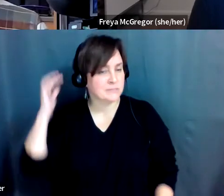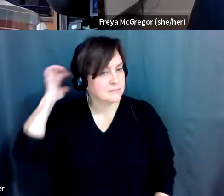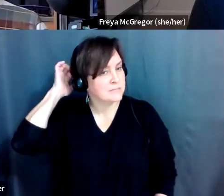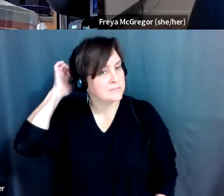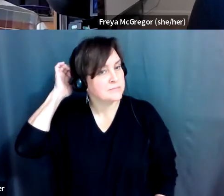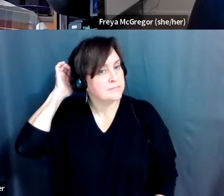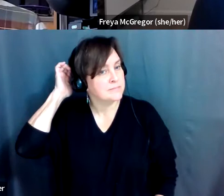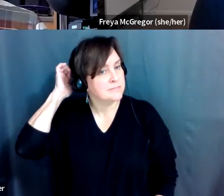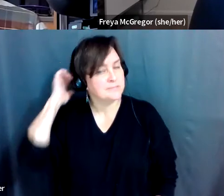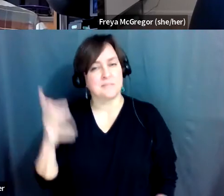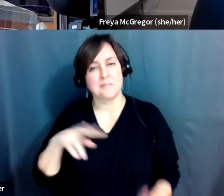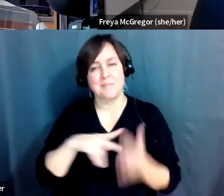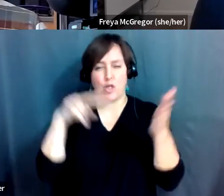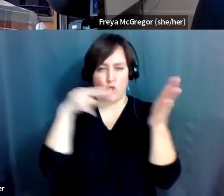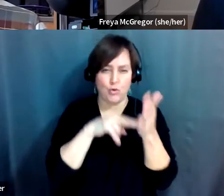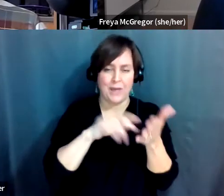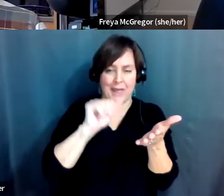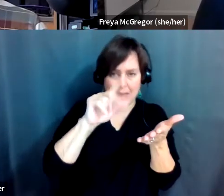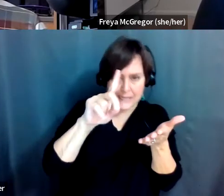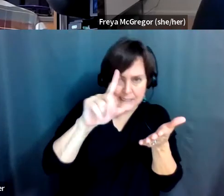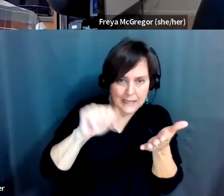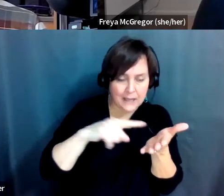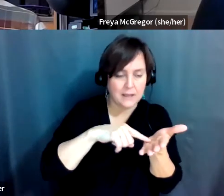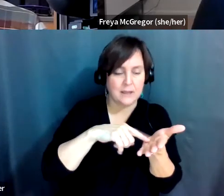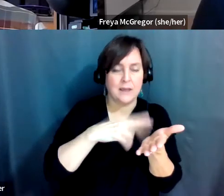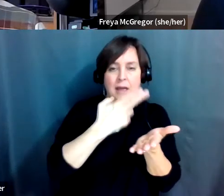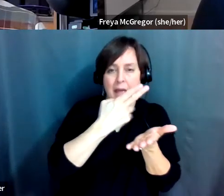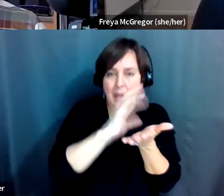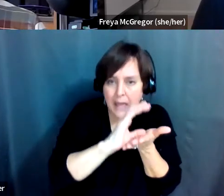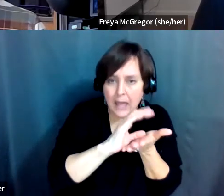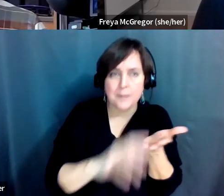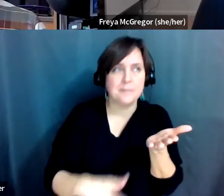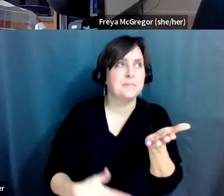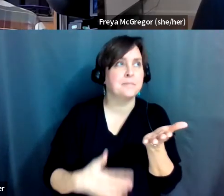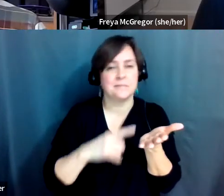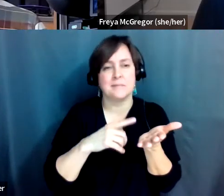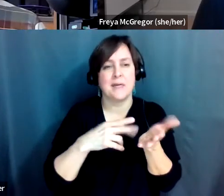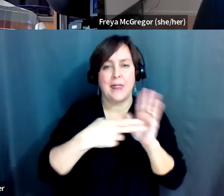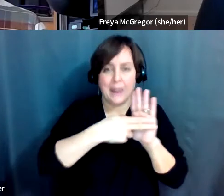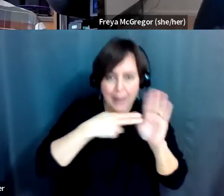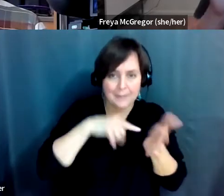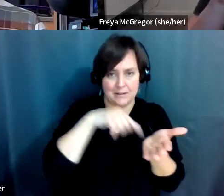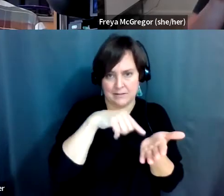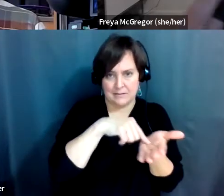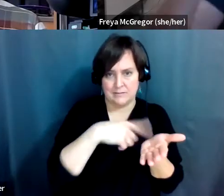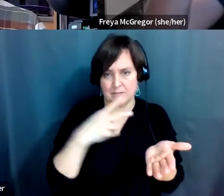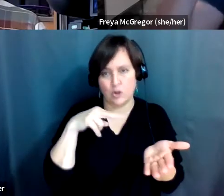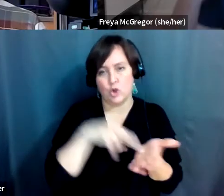ADA handicapped, um, something that is actually labeled as fully accessible.